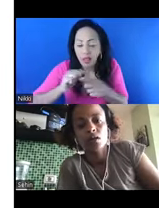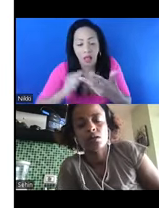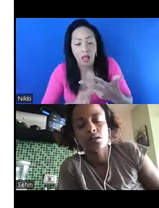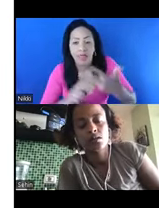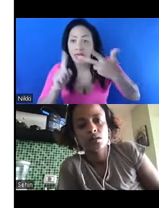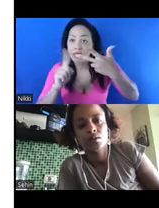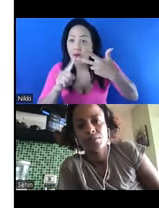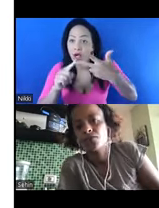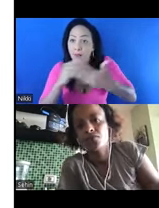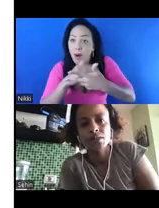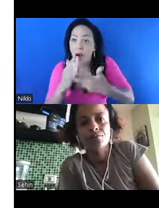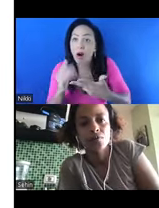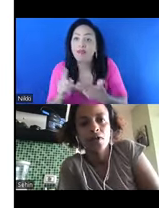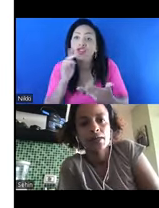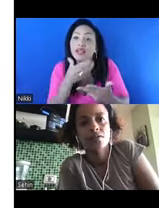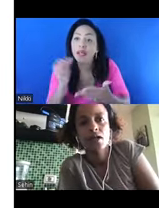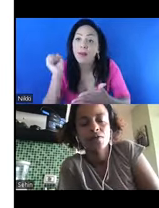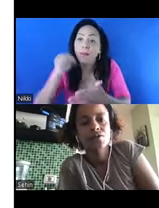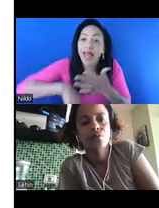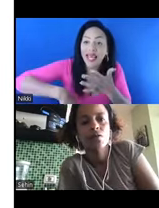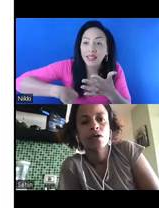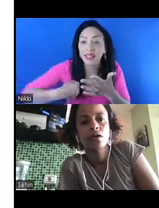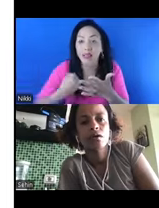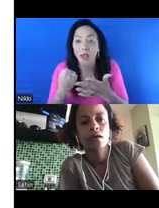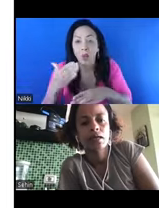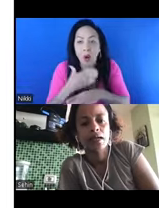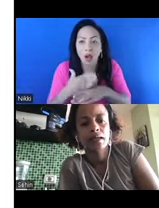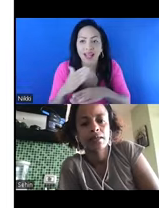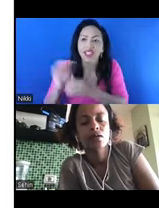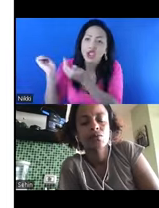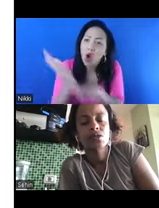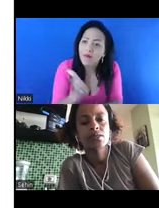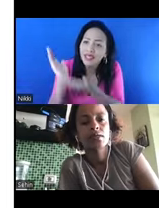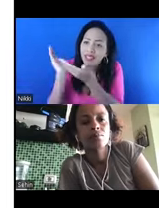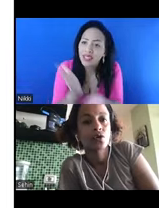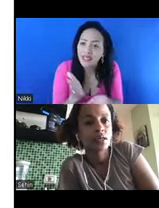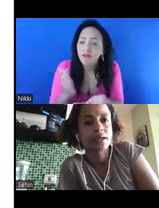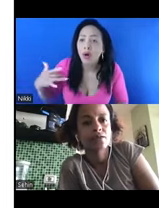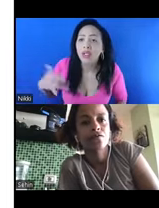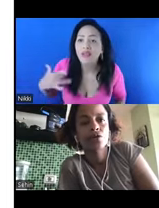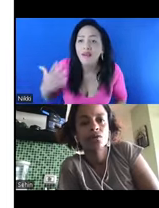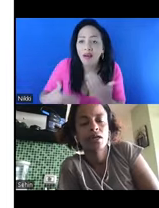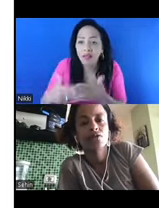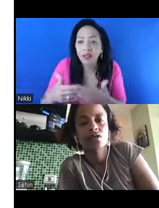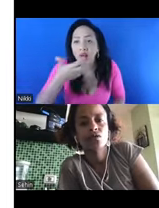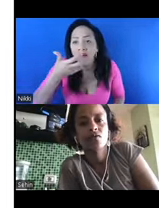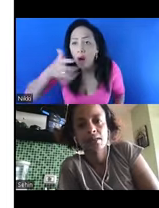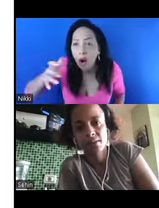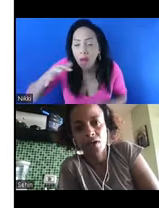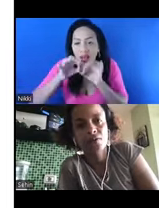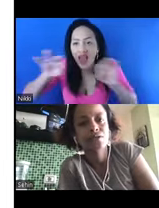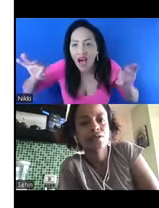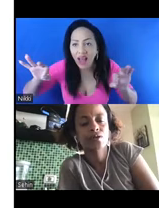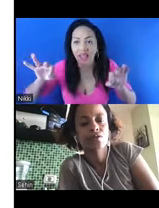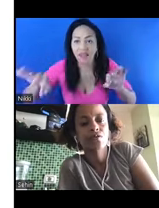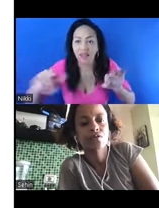work is services for violent survivors. run Alenta, which is a hotline. It's a free hotline for sexual violence